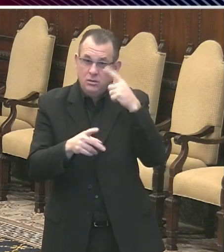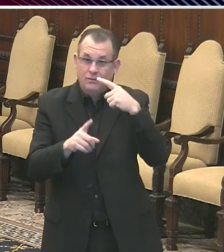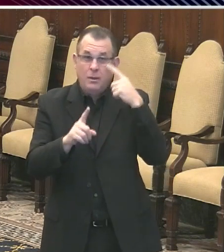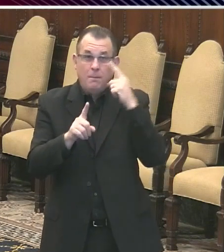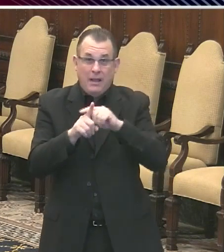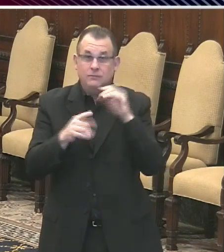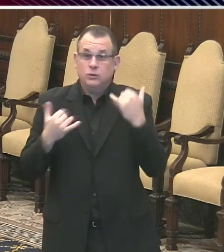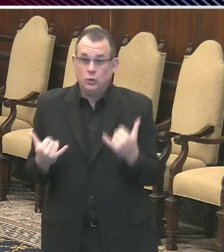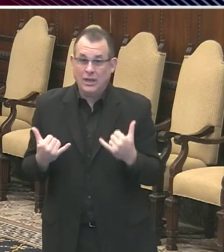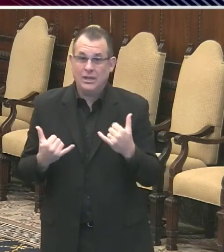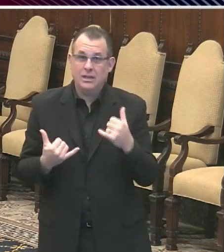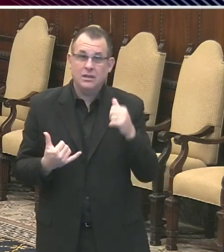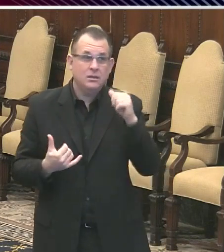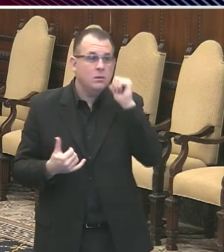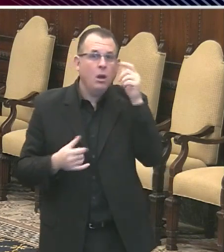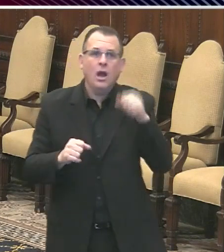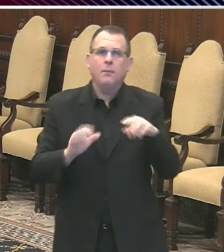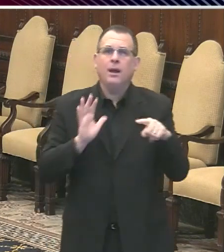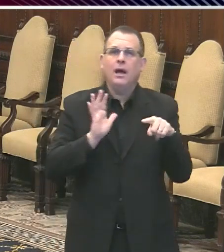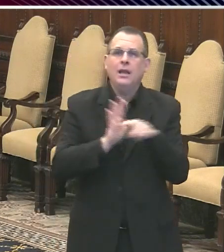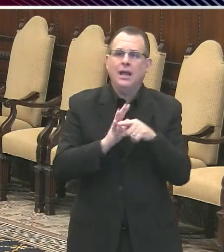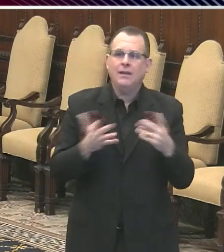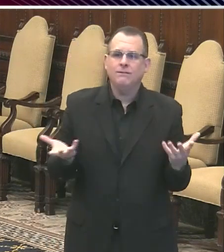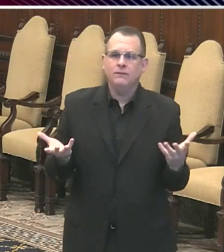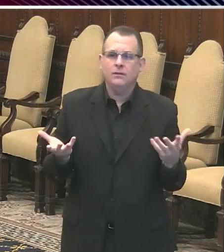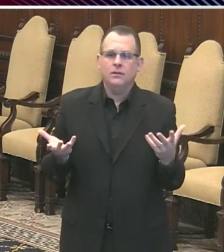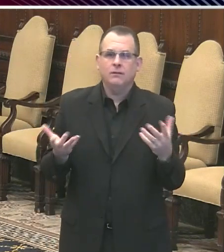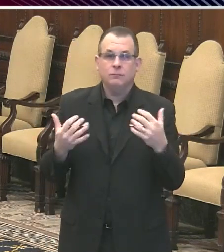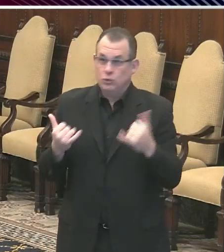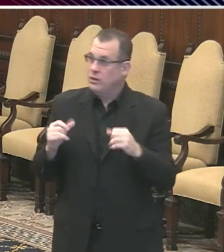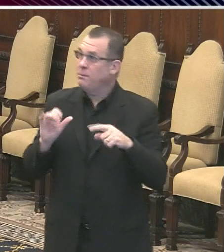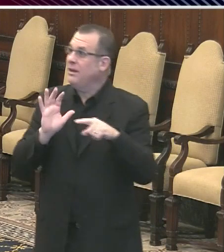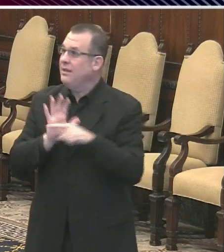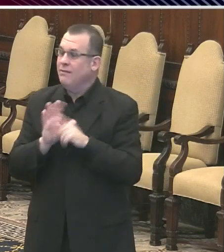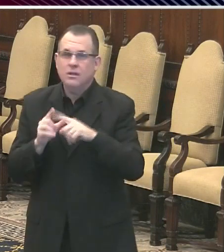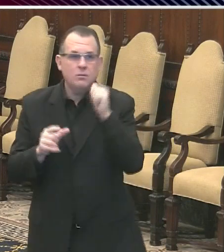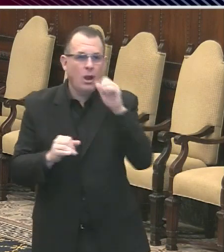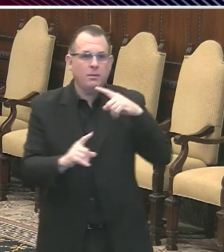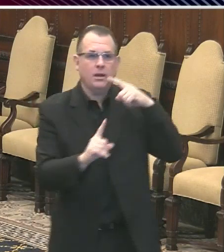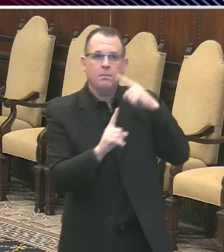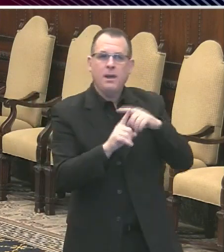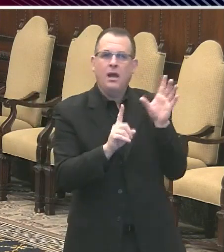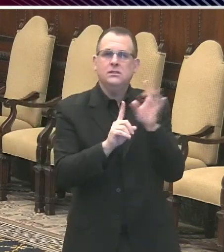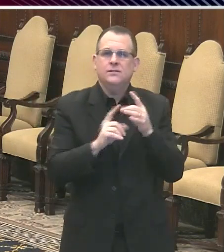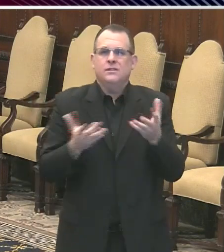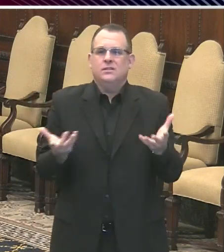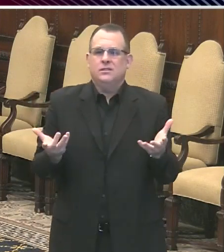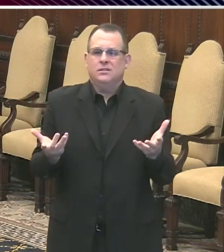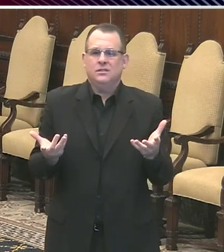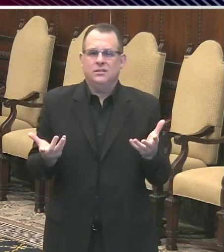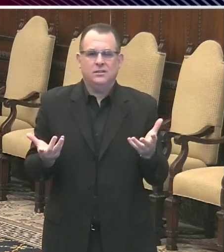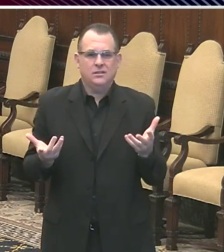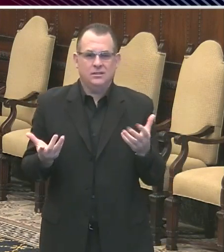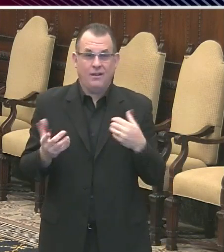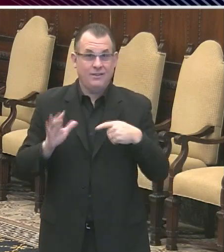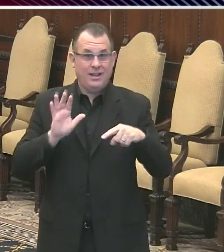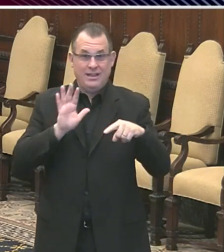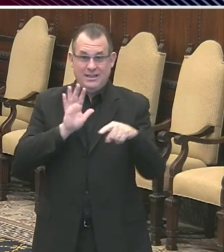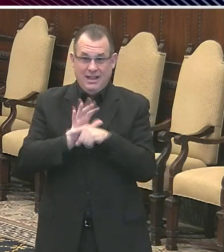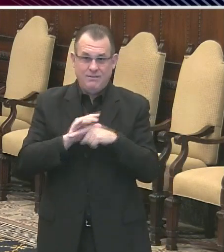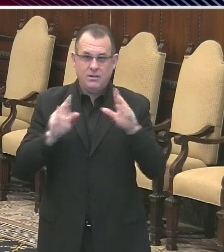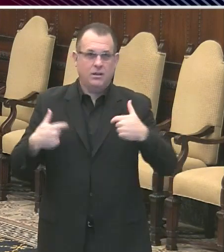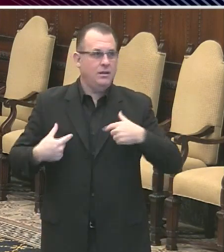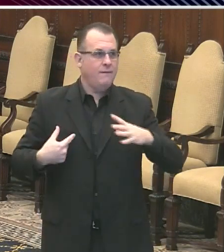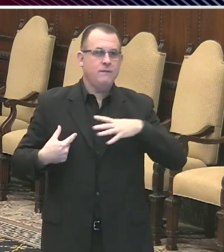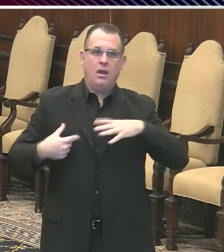a negative may be positive tomorrow. So, if someone has a negative result, they may feel like they're fine and they may feel like if they have not been following social